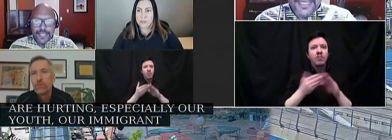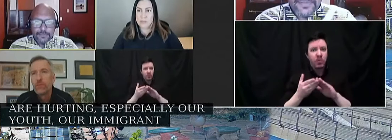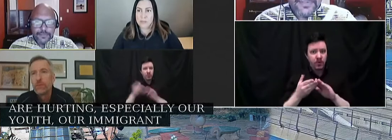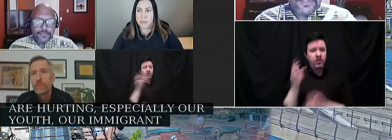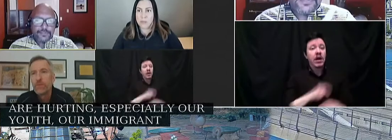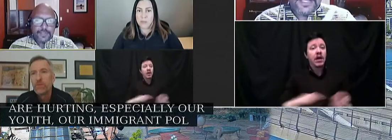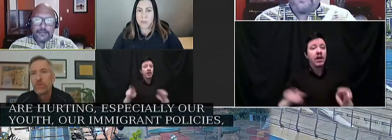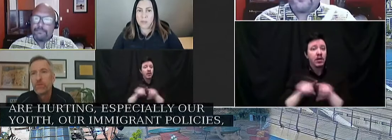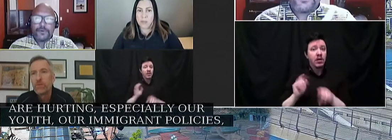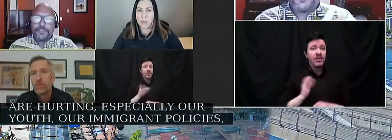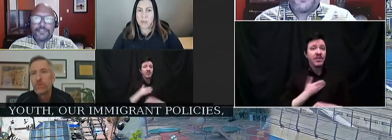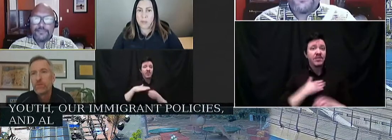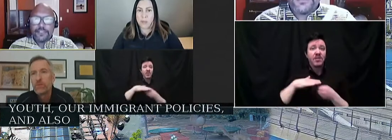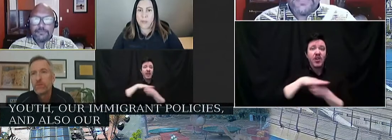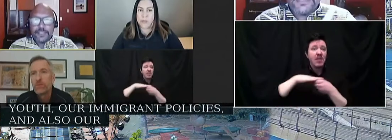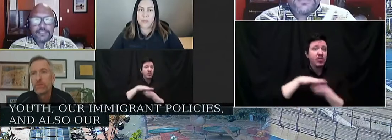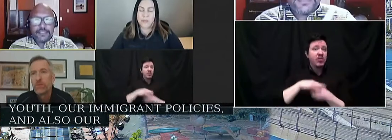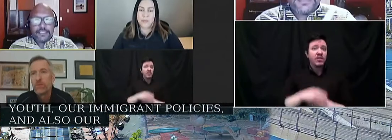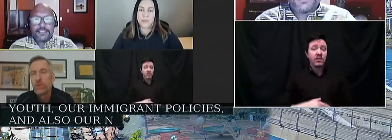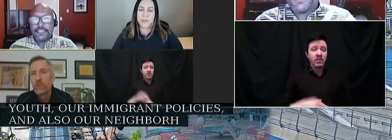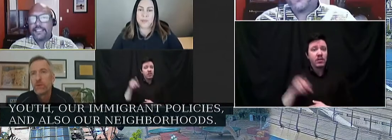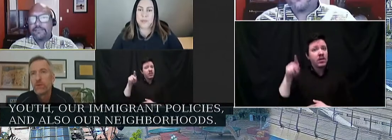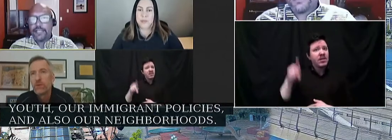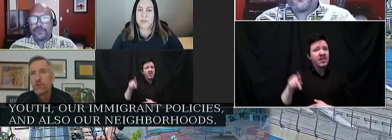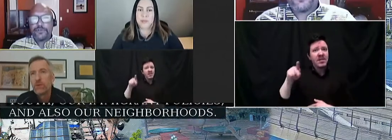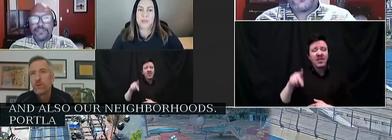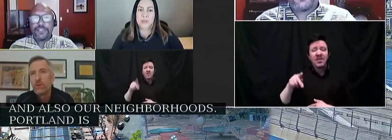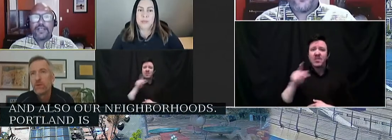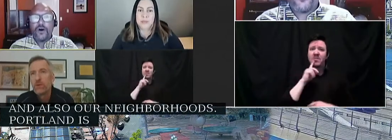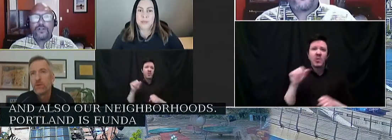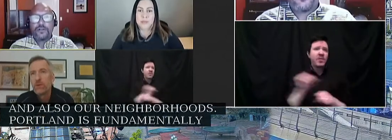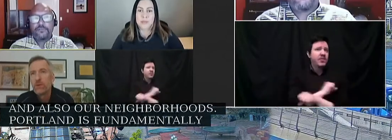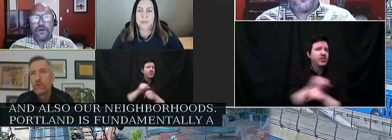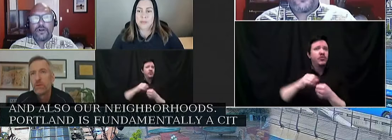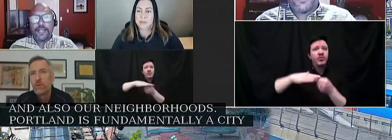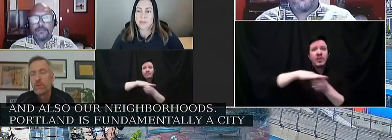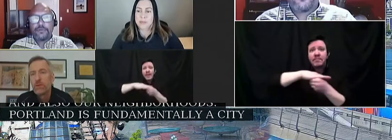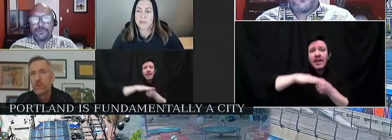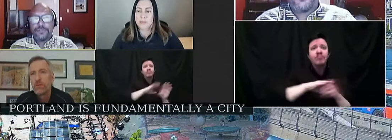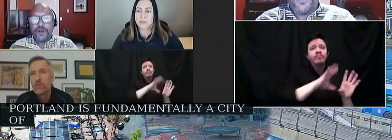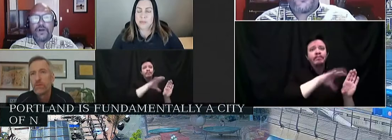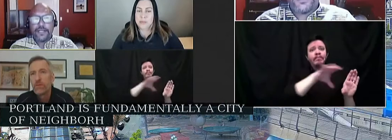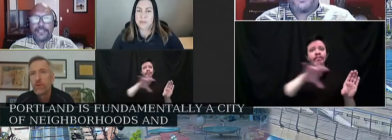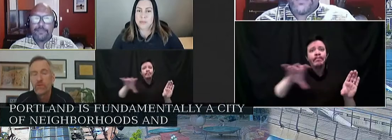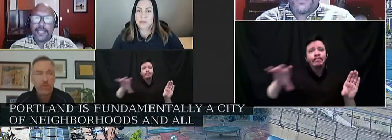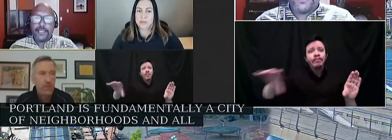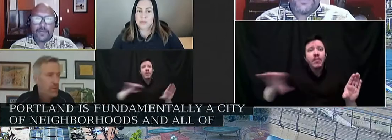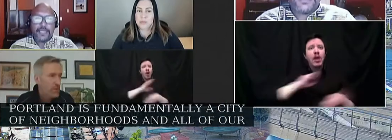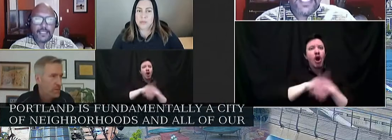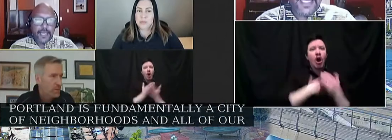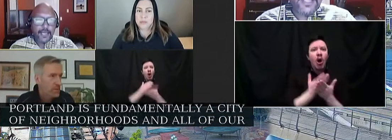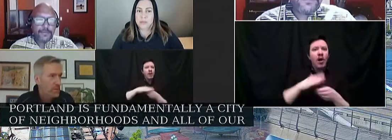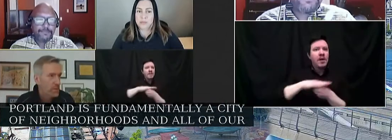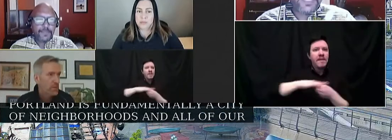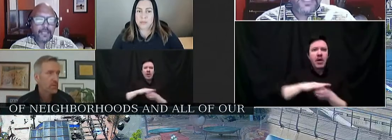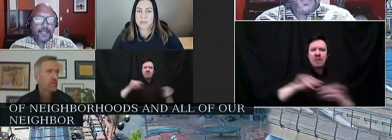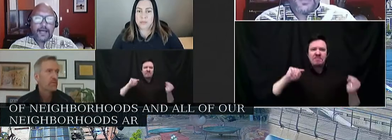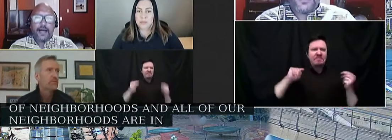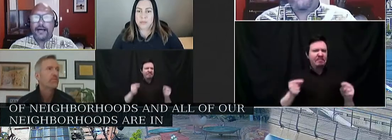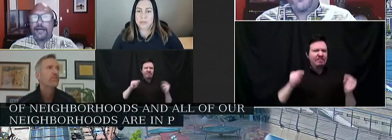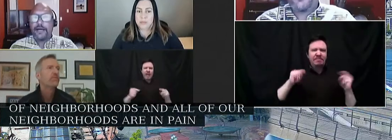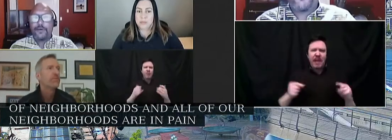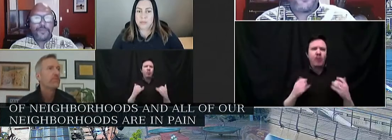also our neighborhoods. Portland is fundamentally a city of neighborhoods and all of our neighborhoods are in pain right now.